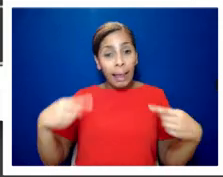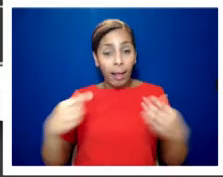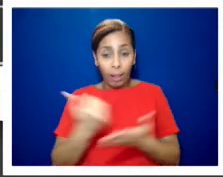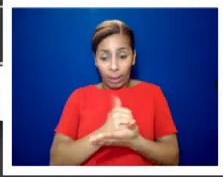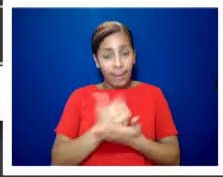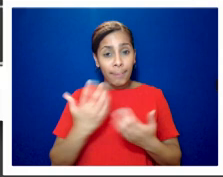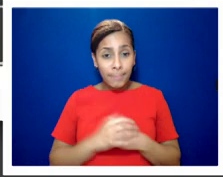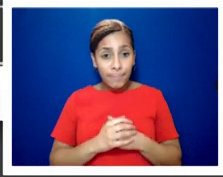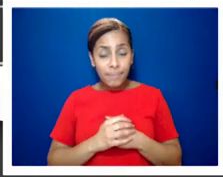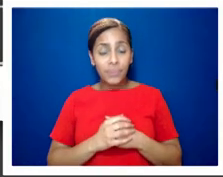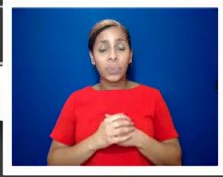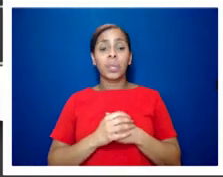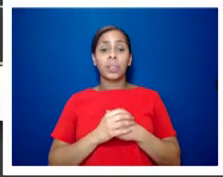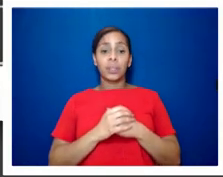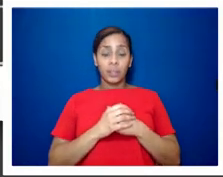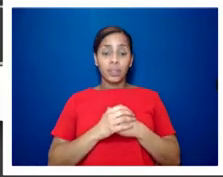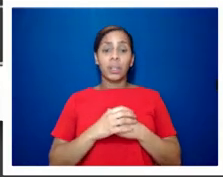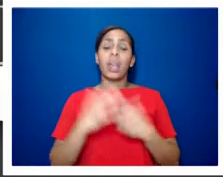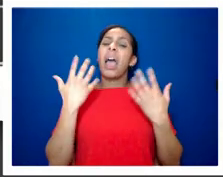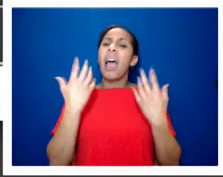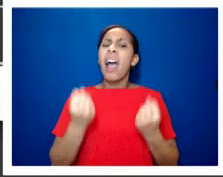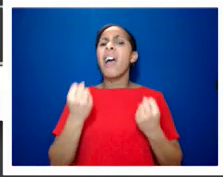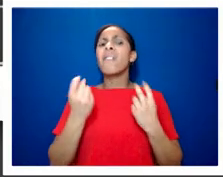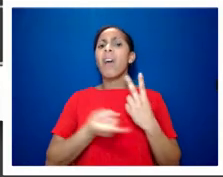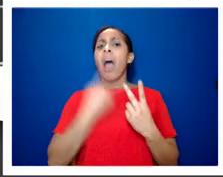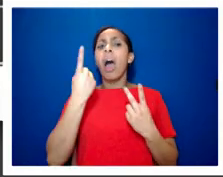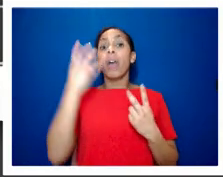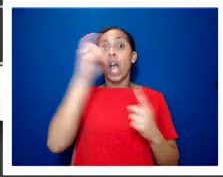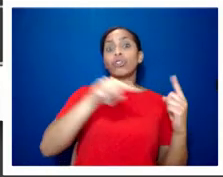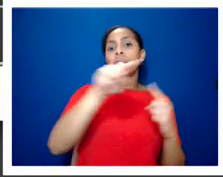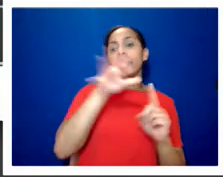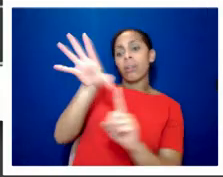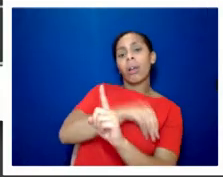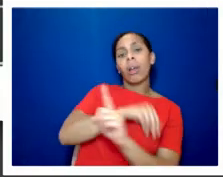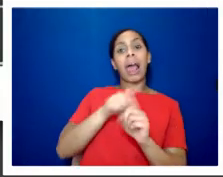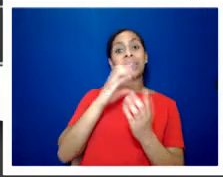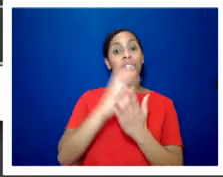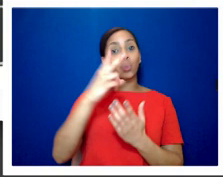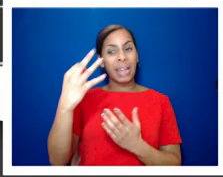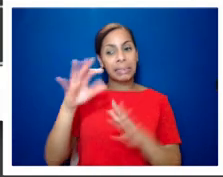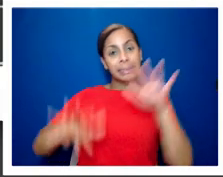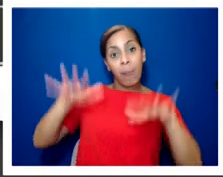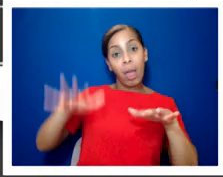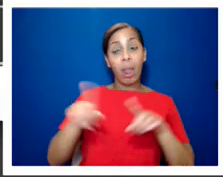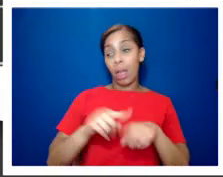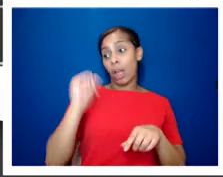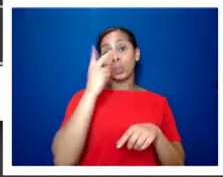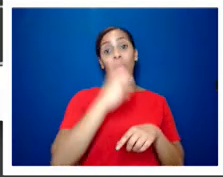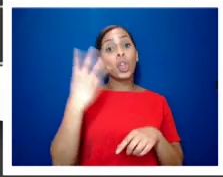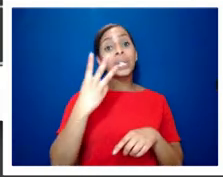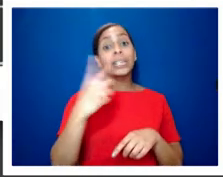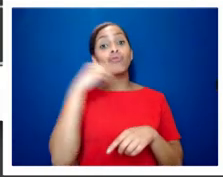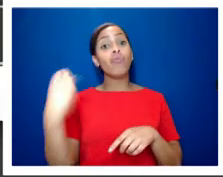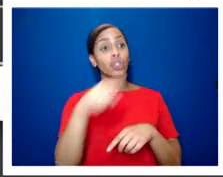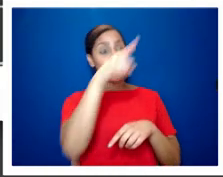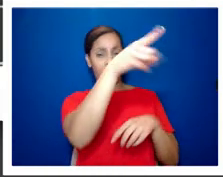countries have created their kind of copycat versions of it in 2013 russia passed a law for the purpose of